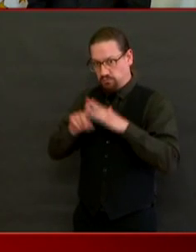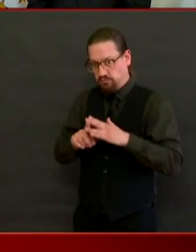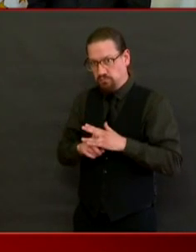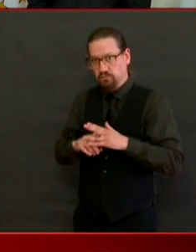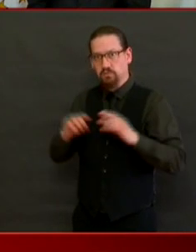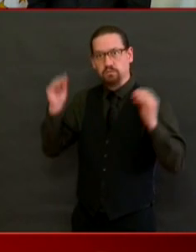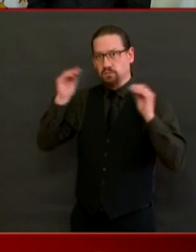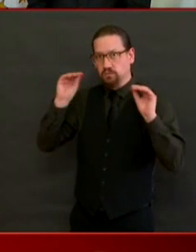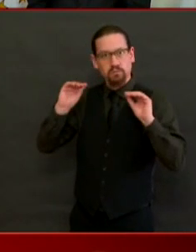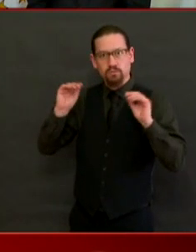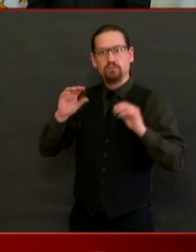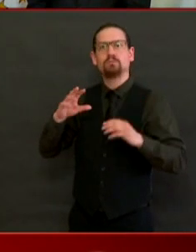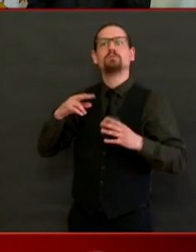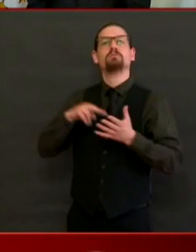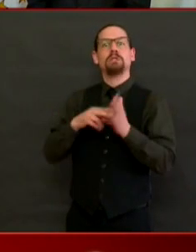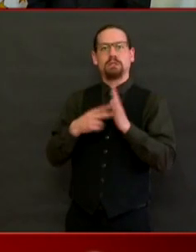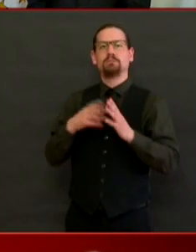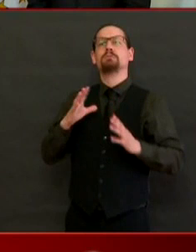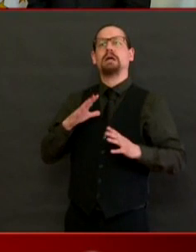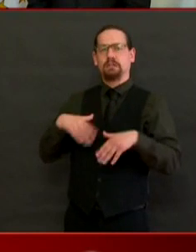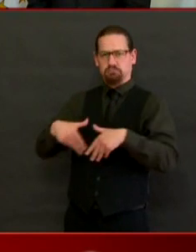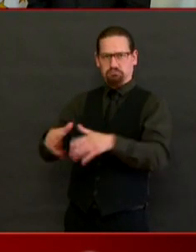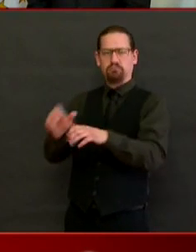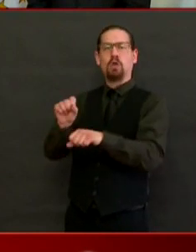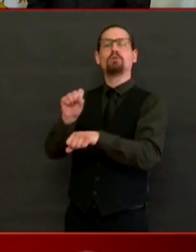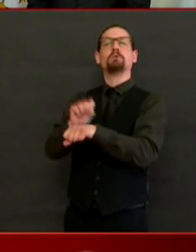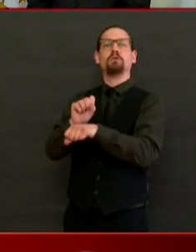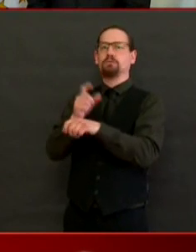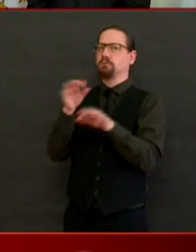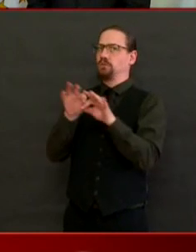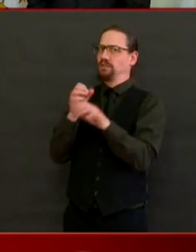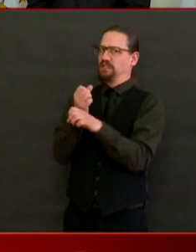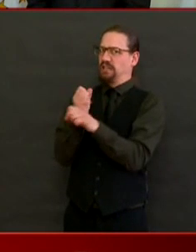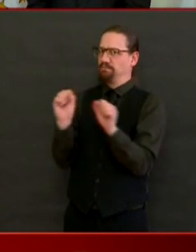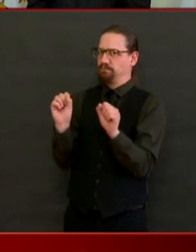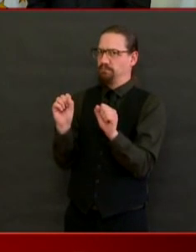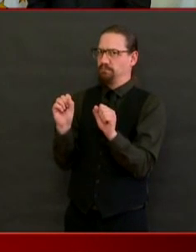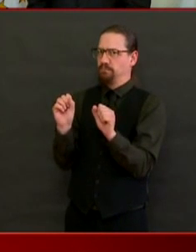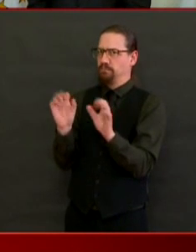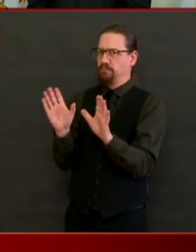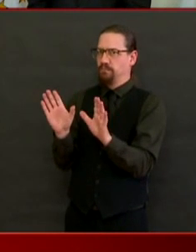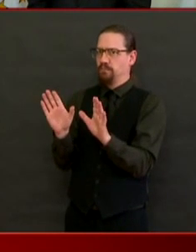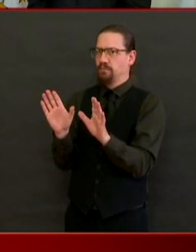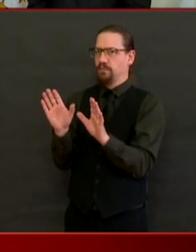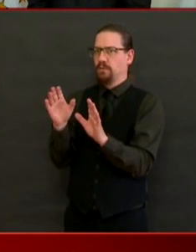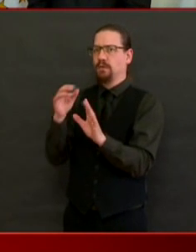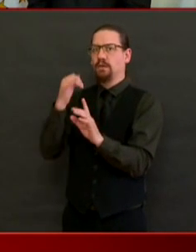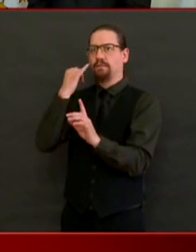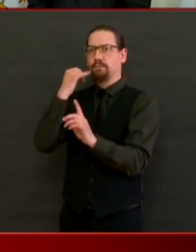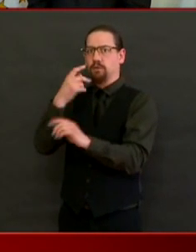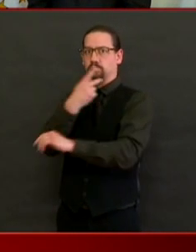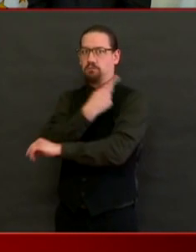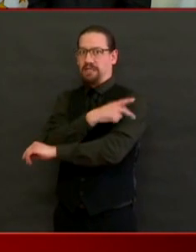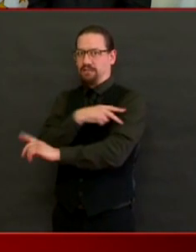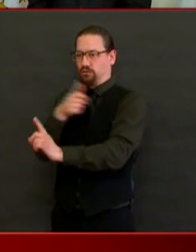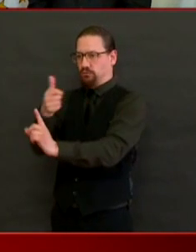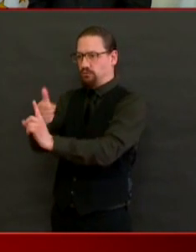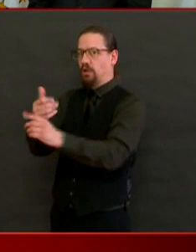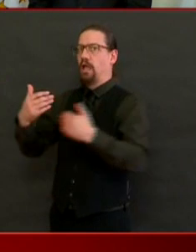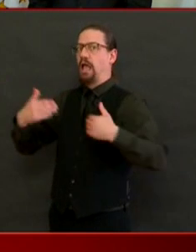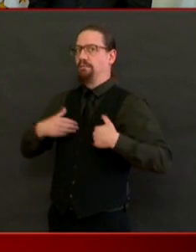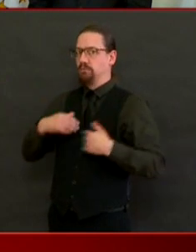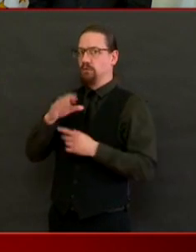safely in caring for other patients who are already COVID positive. That's an example of one of the many